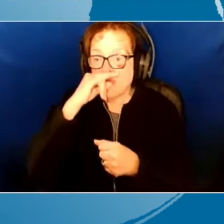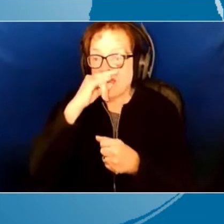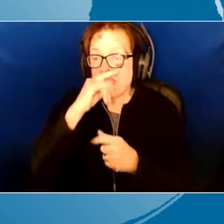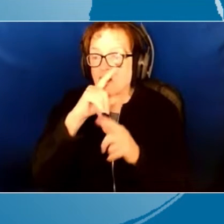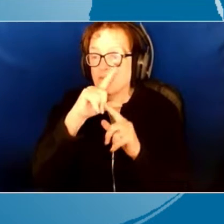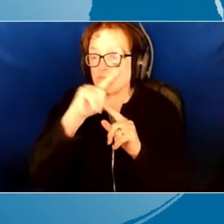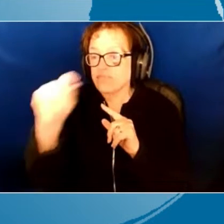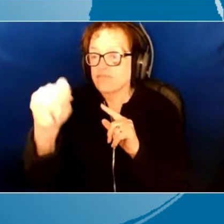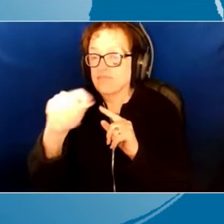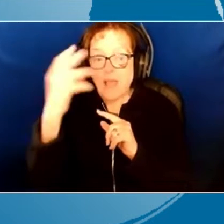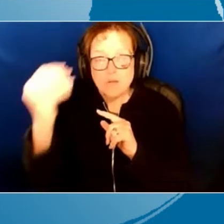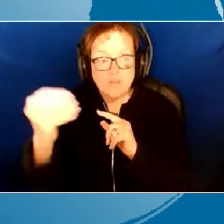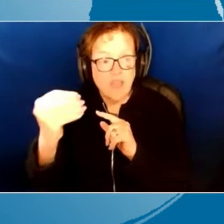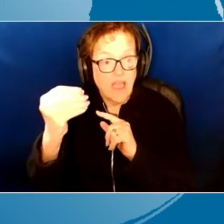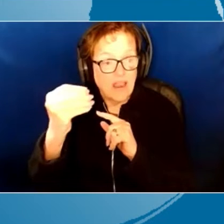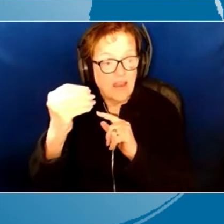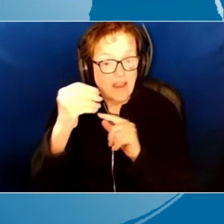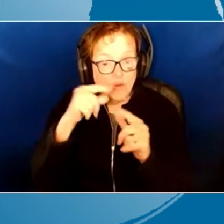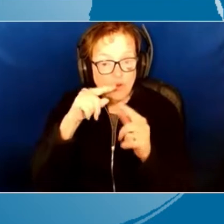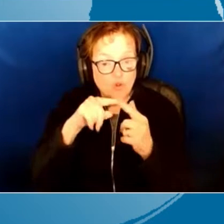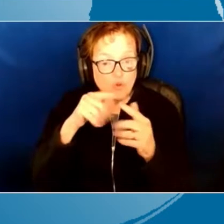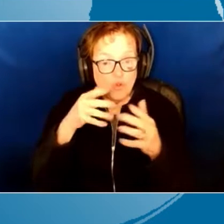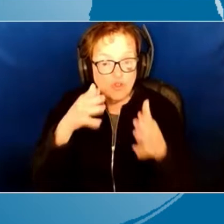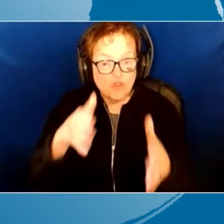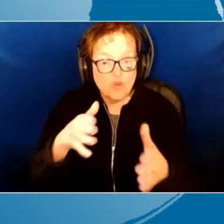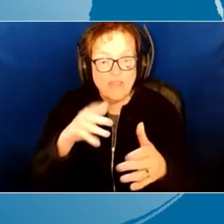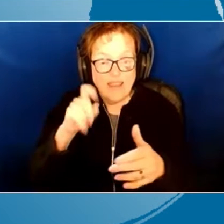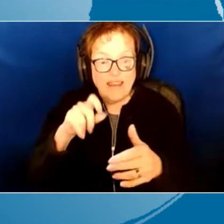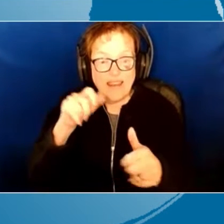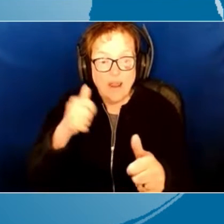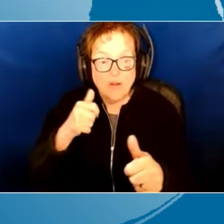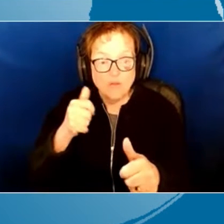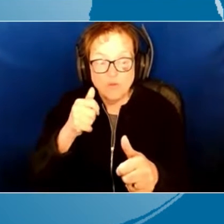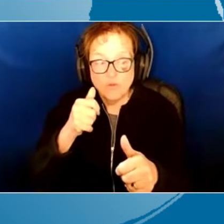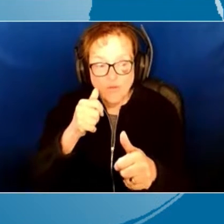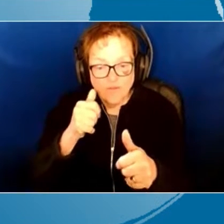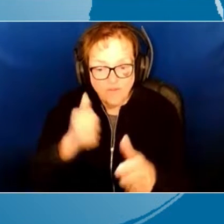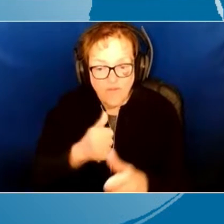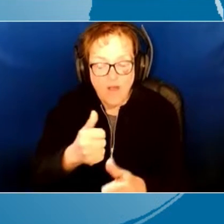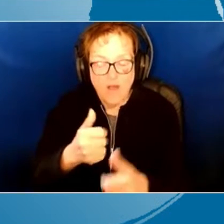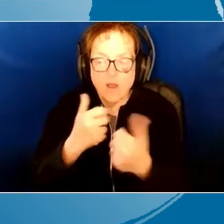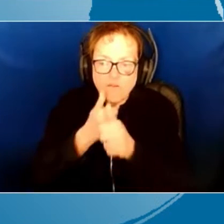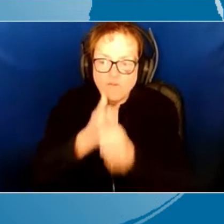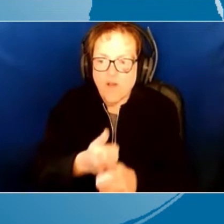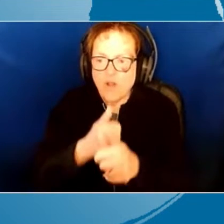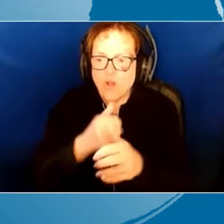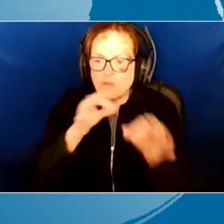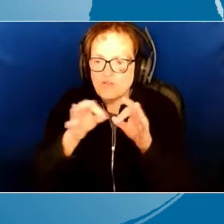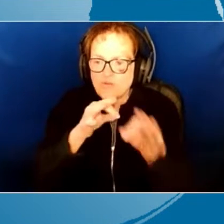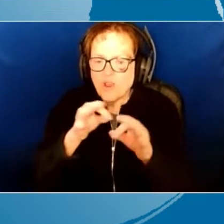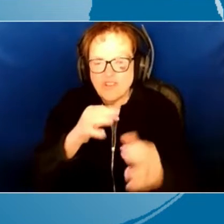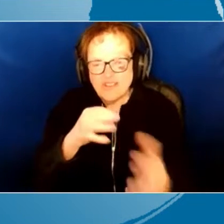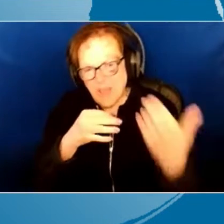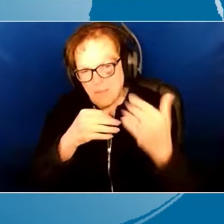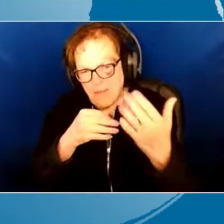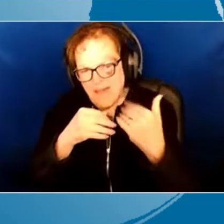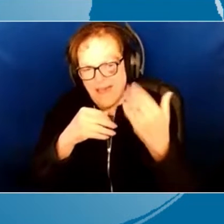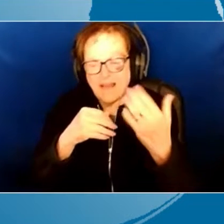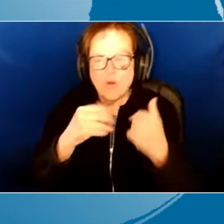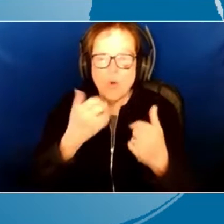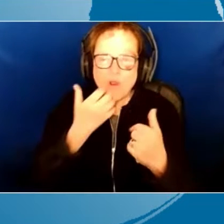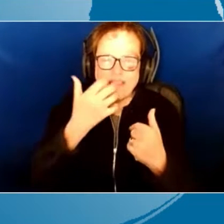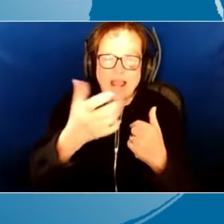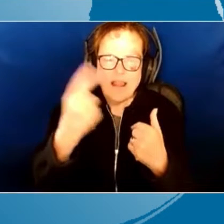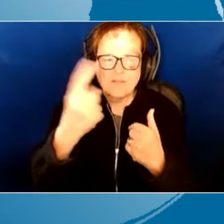they needed to know how to follow instructions. And parents needed to be able to, to yell out an